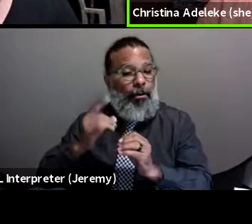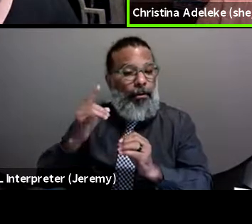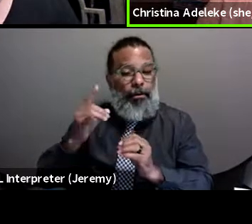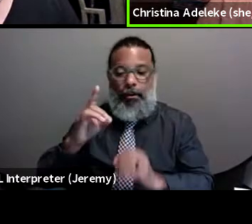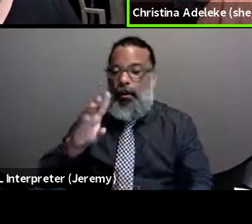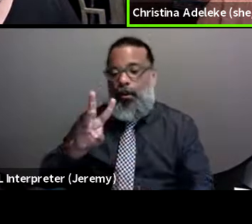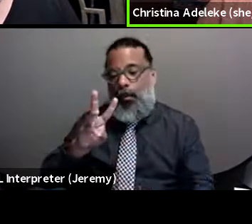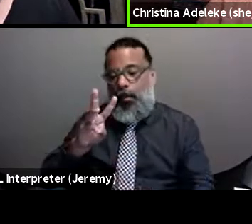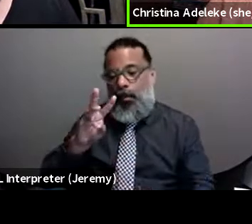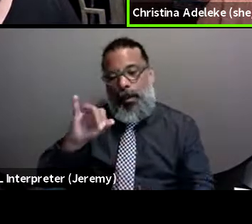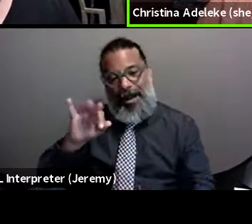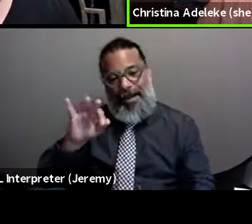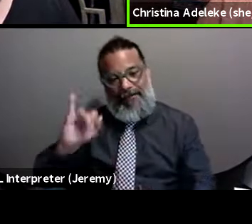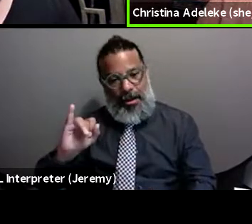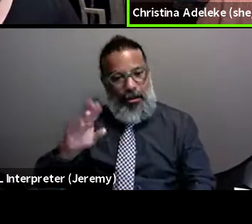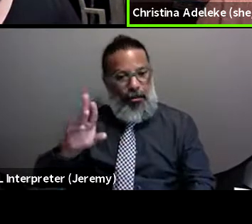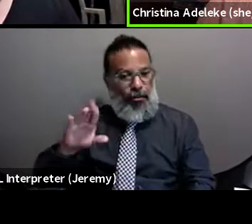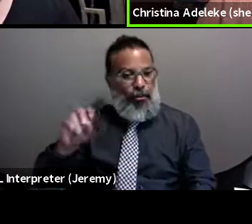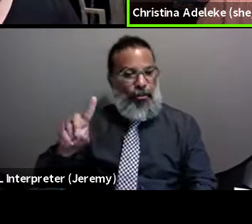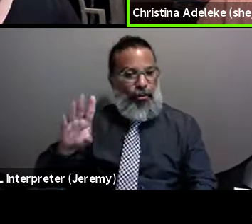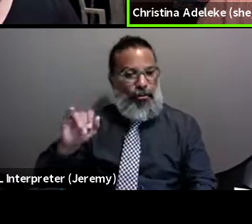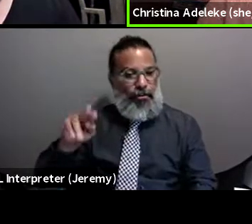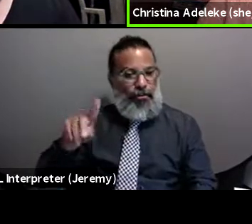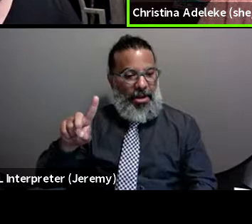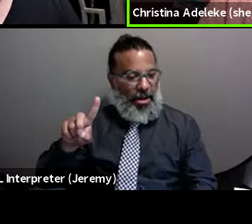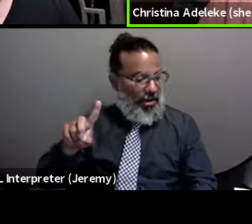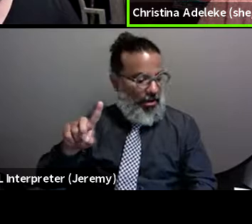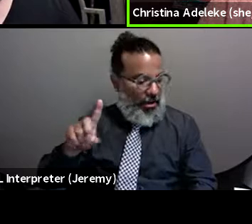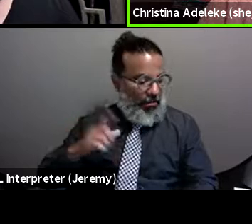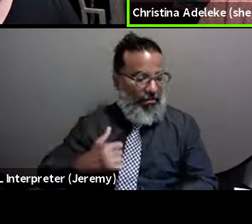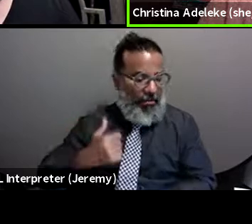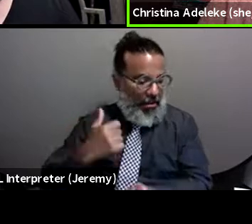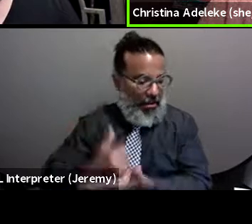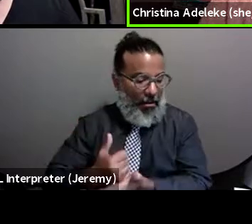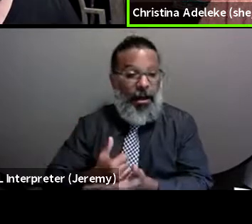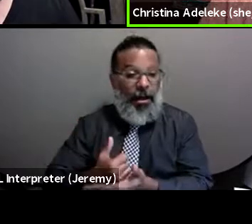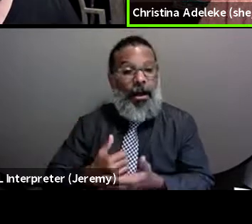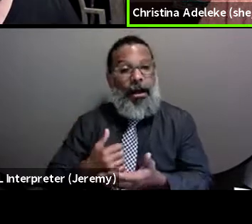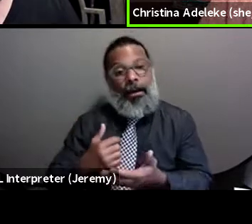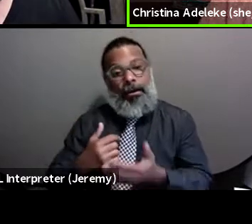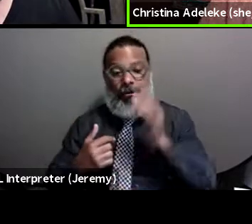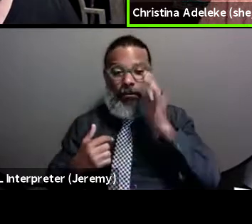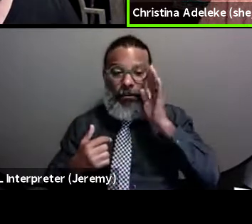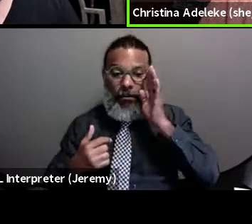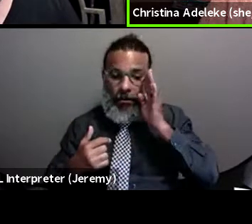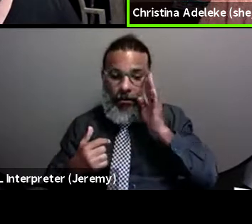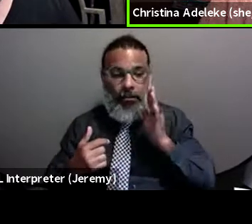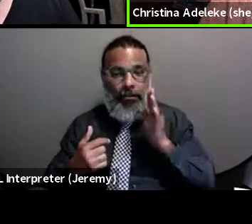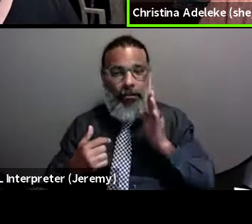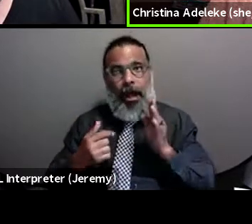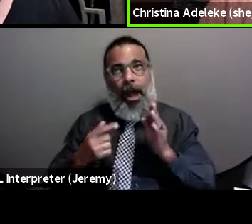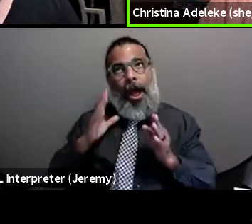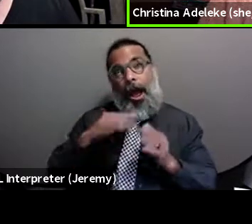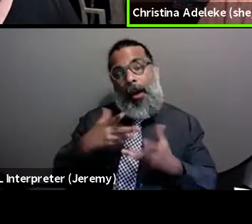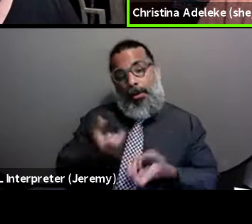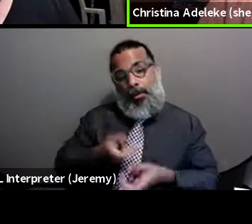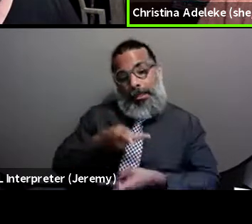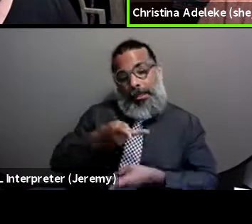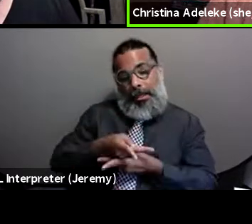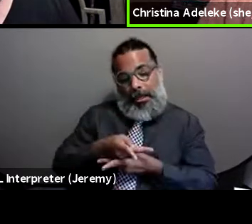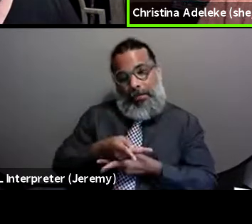I think that that will be helpful. And I would love to keep, you know, I know it's kind of wishful, but I think